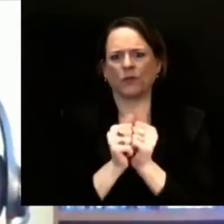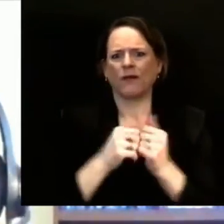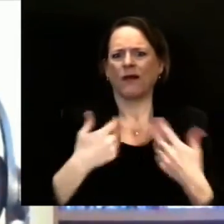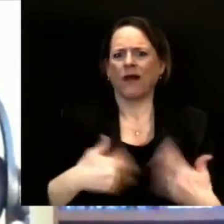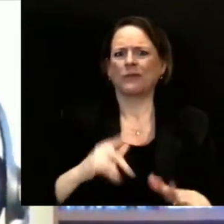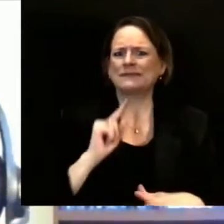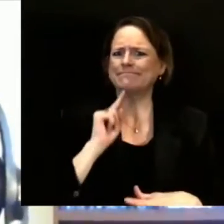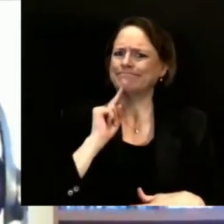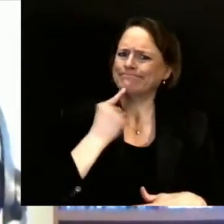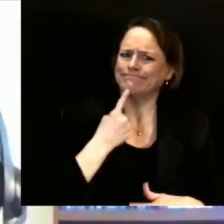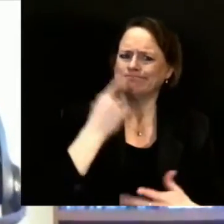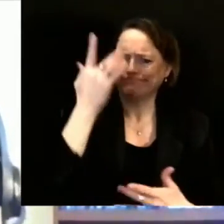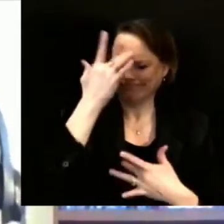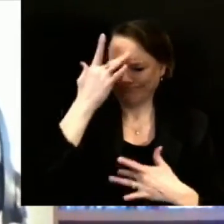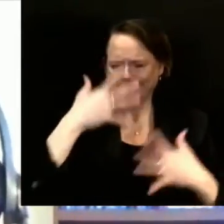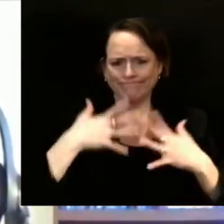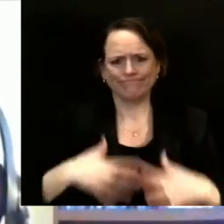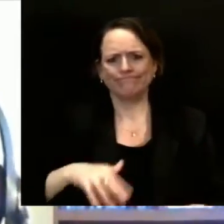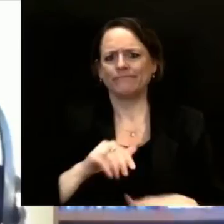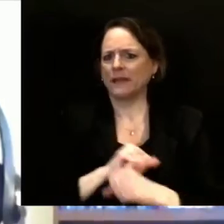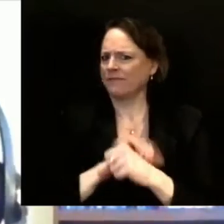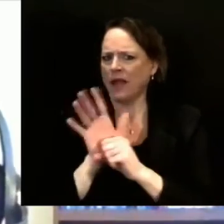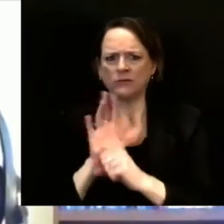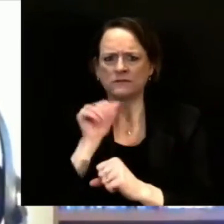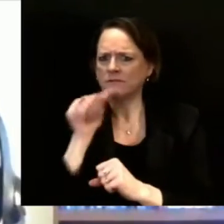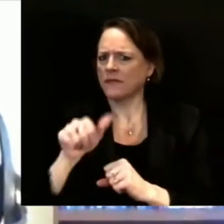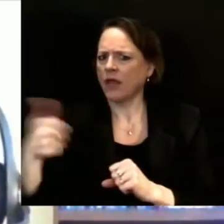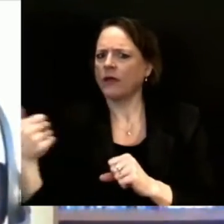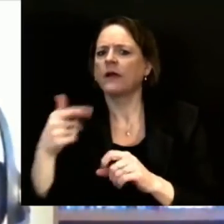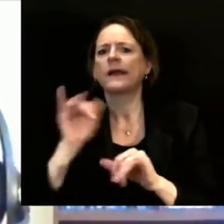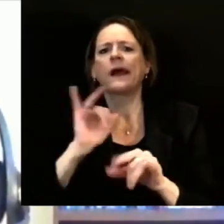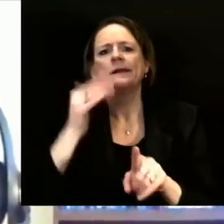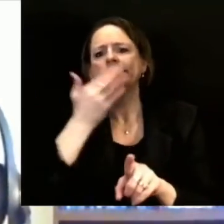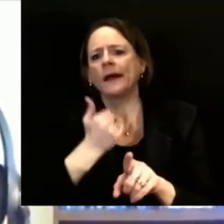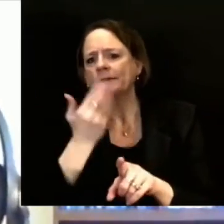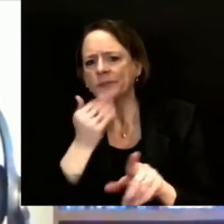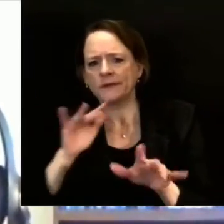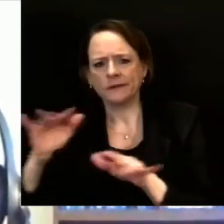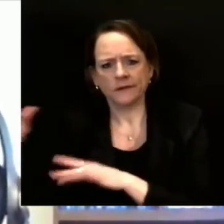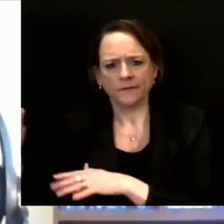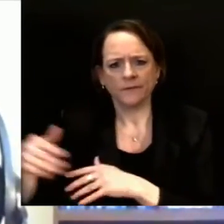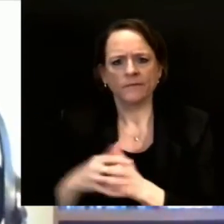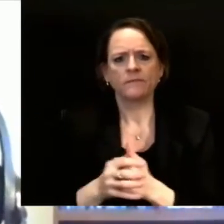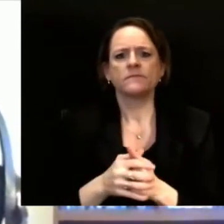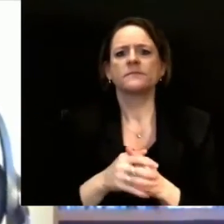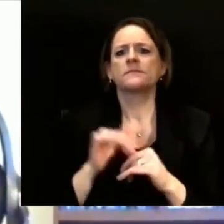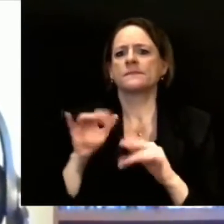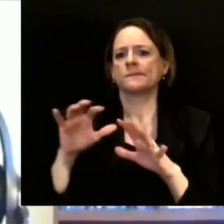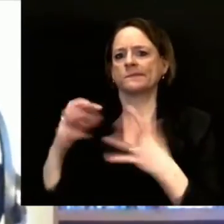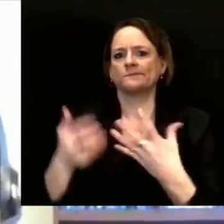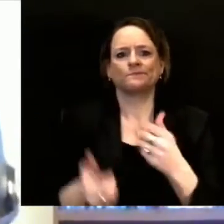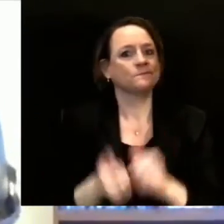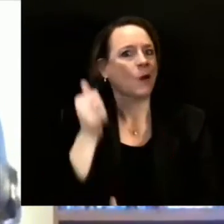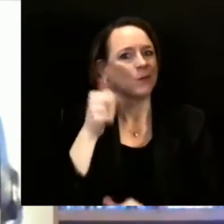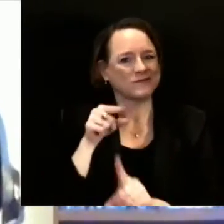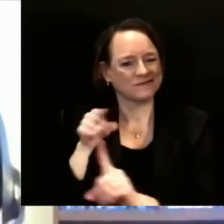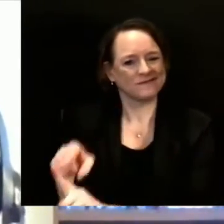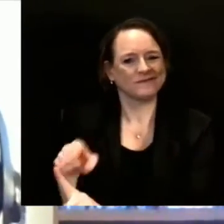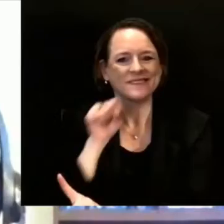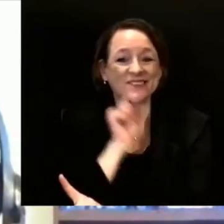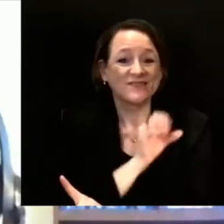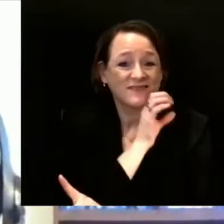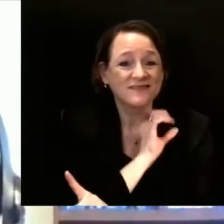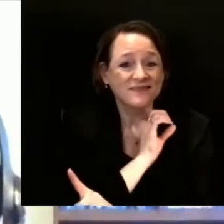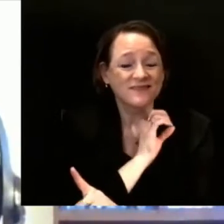and older. So they're eligible right now. And for people younger than that, they will certainly be given